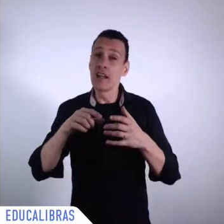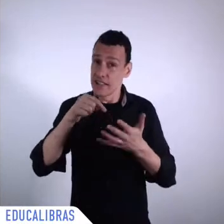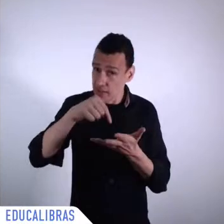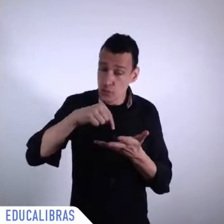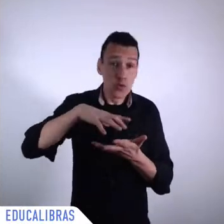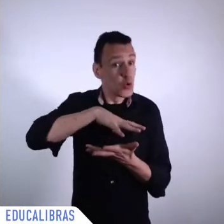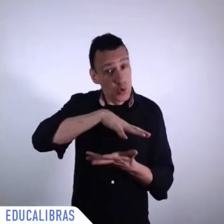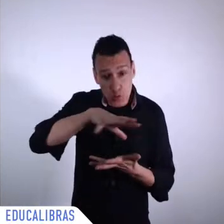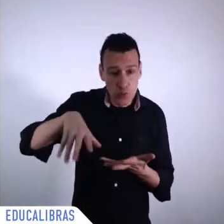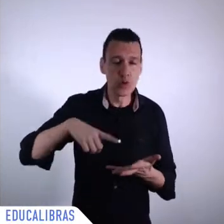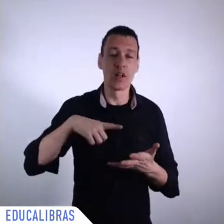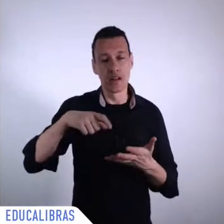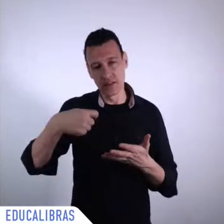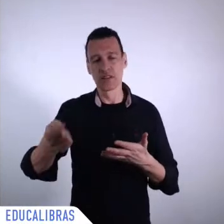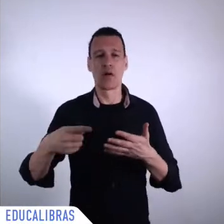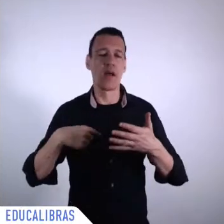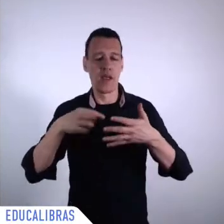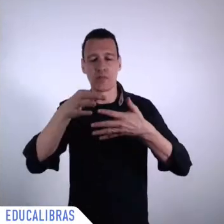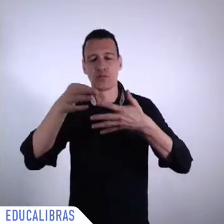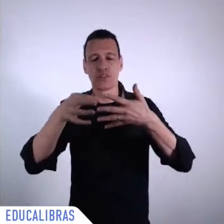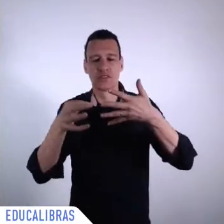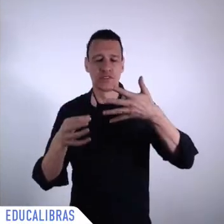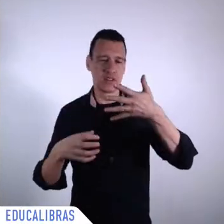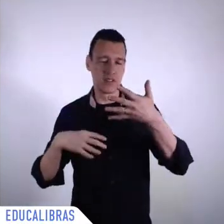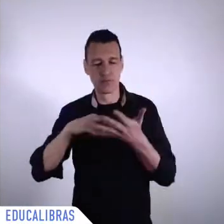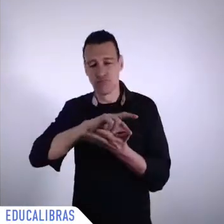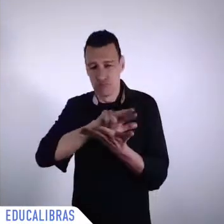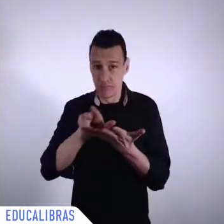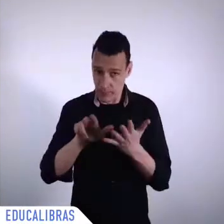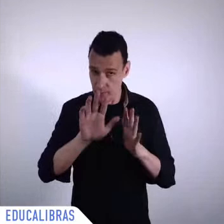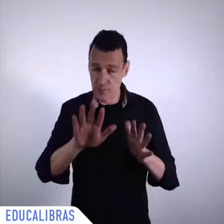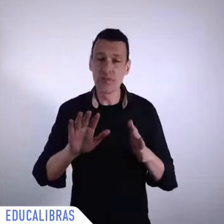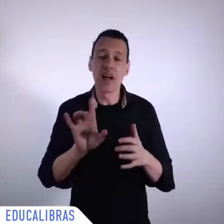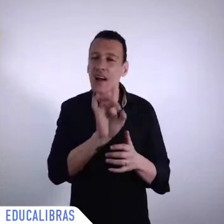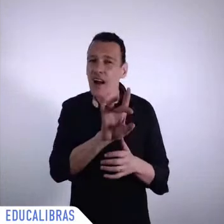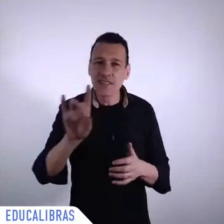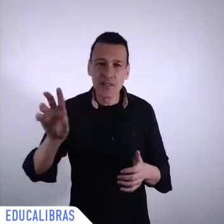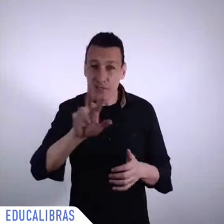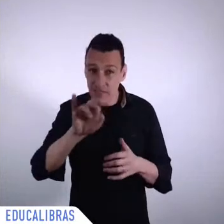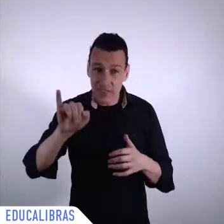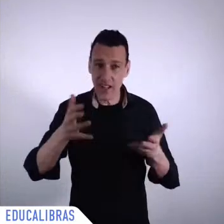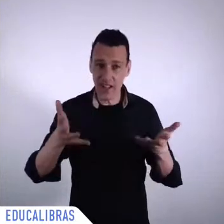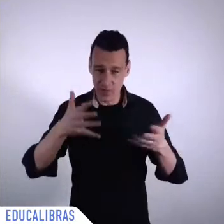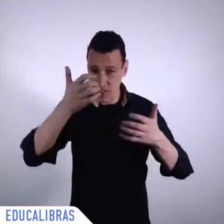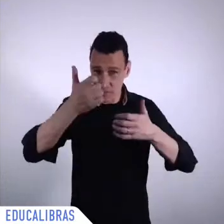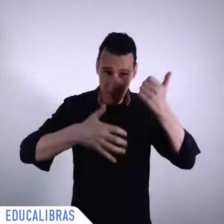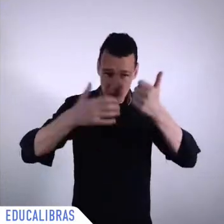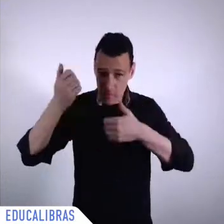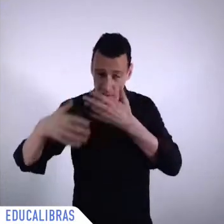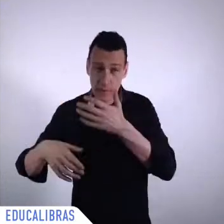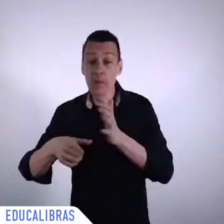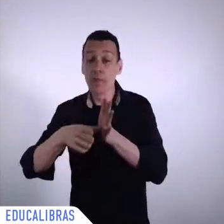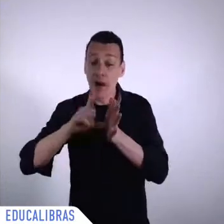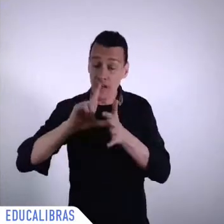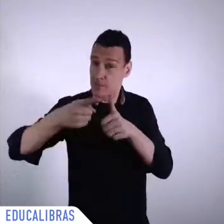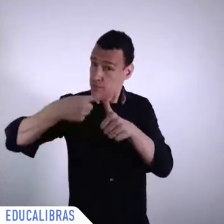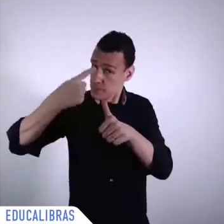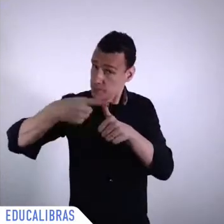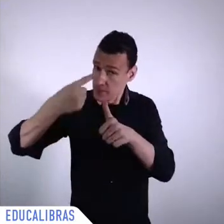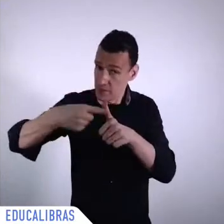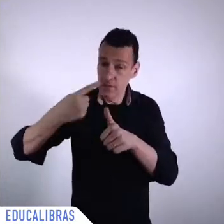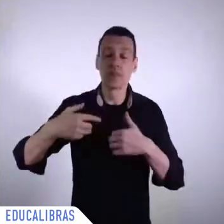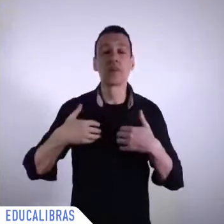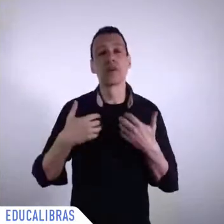our guests, I simply would like to congratulate the organizers, all the full committee, 15